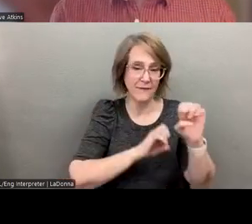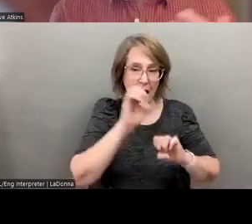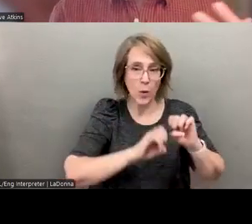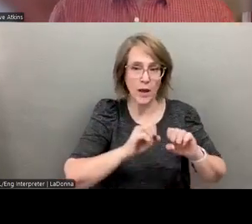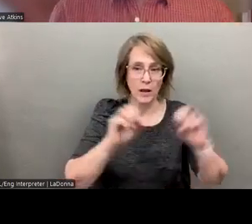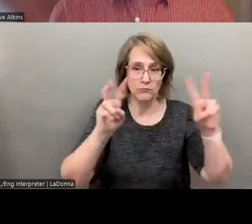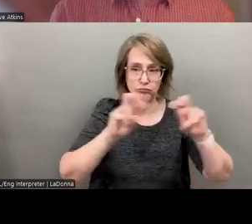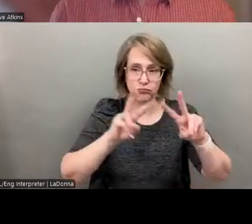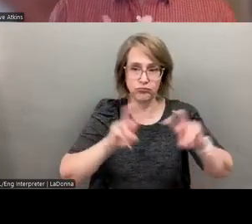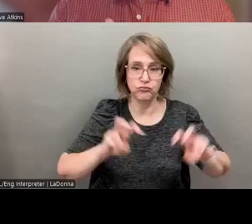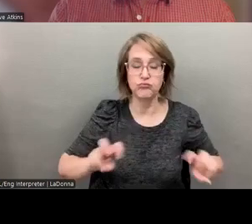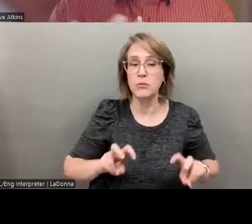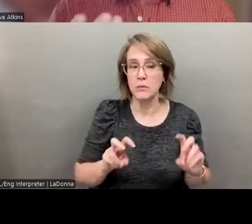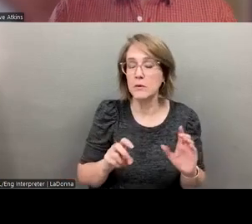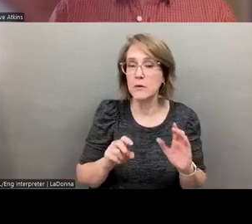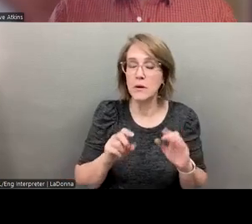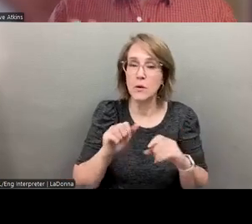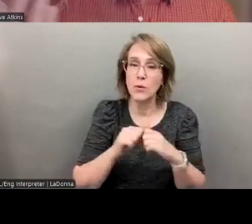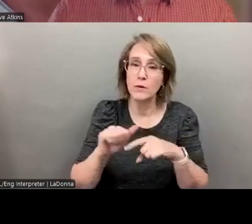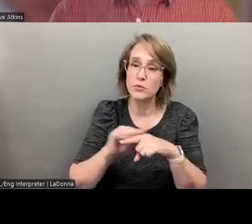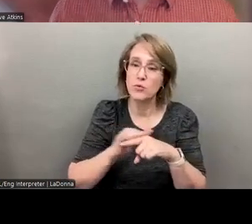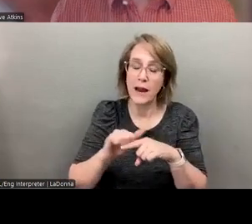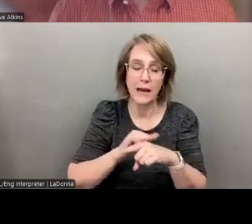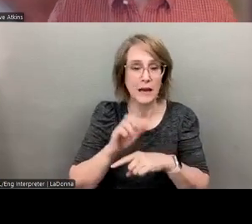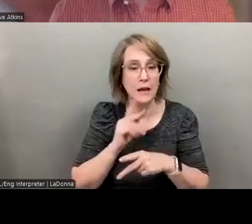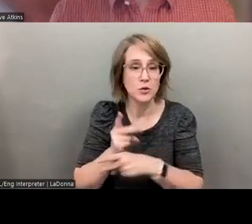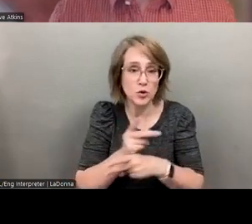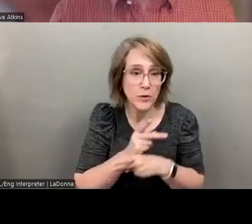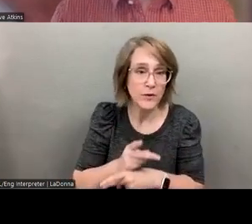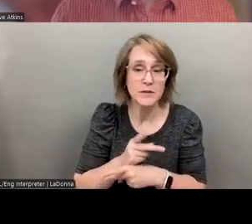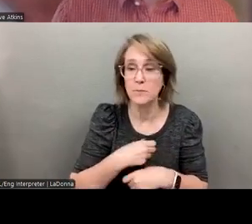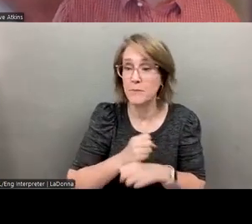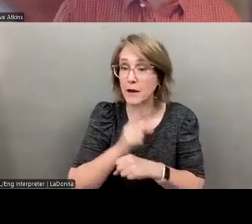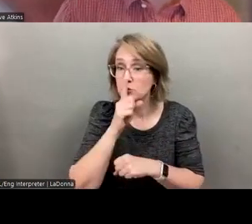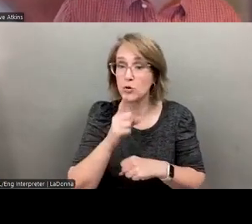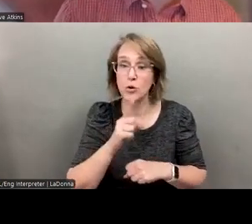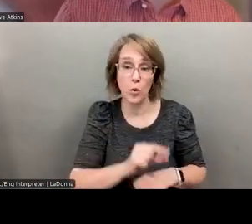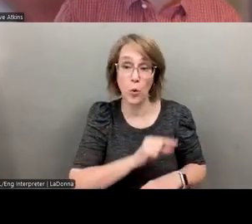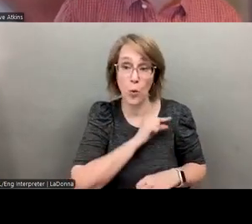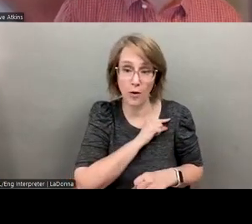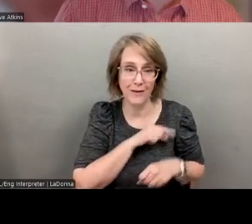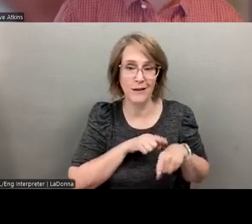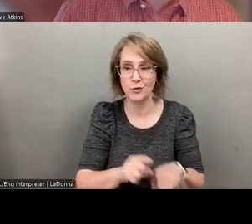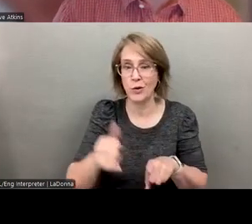that then we can use for training supervision and quality shirts. Next slide, please.